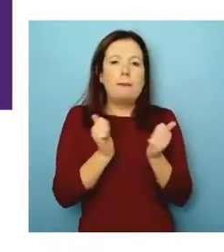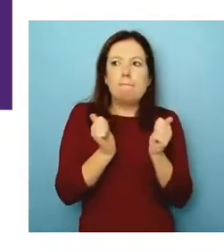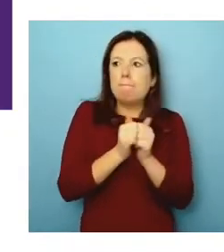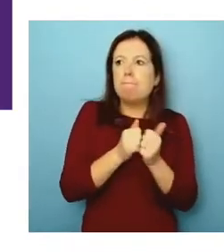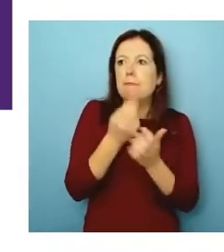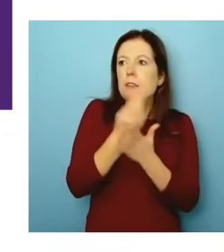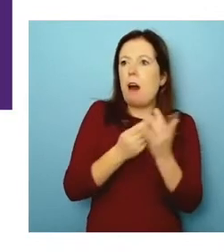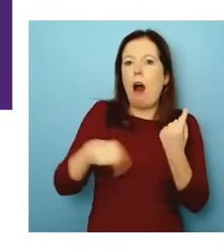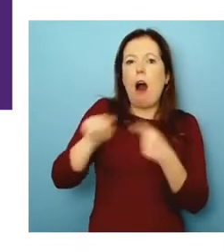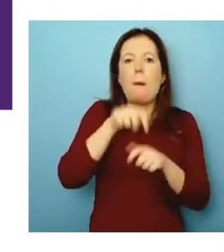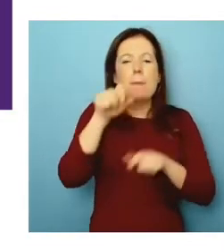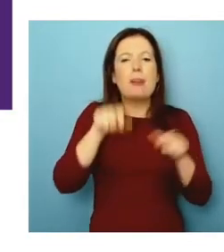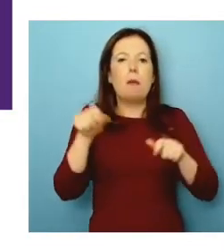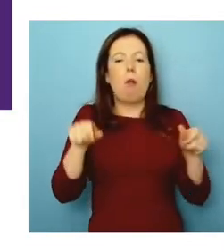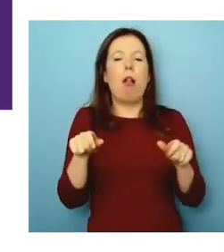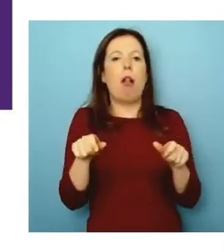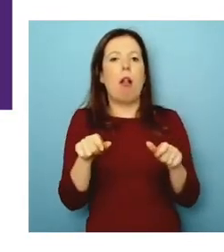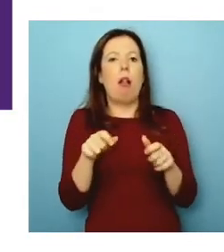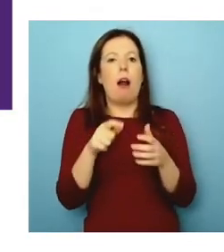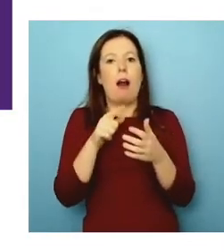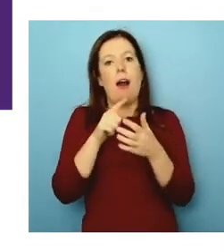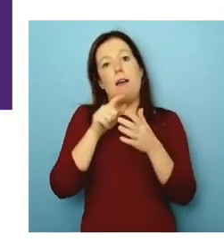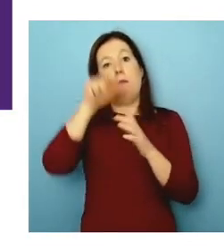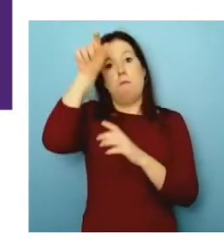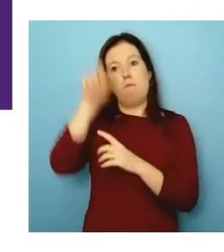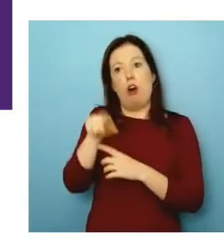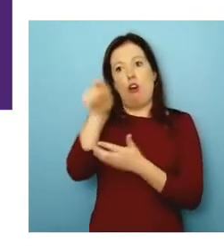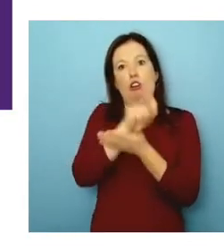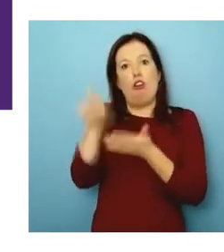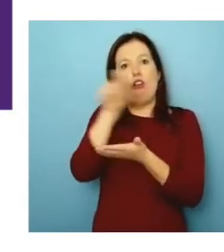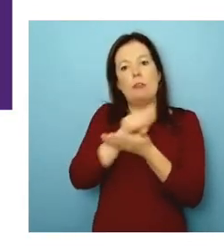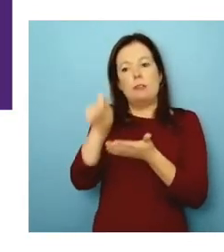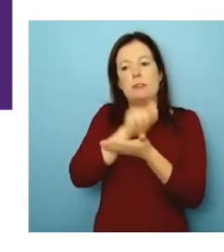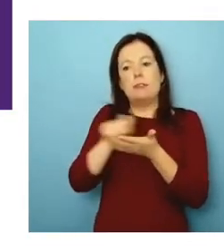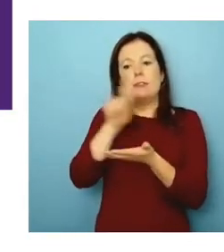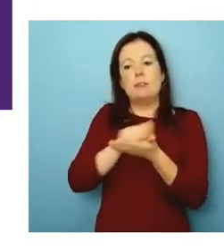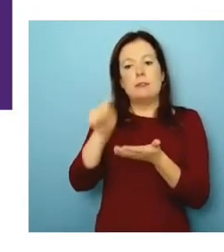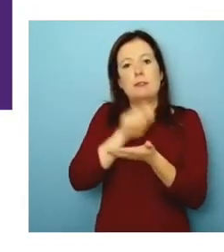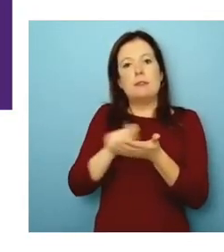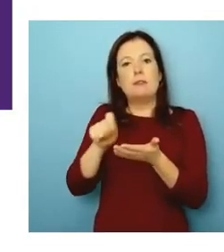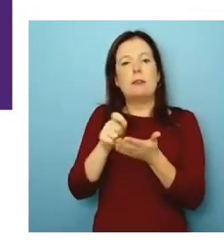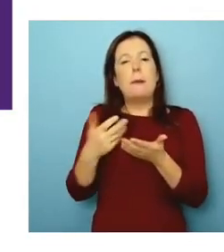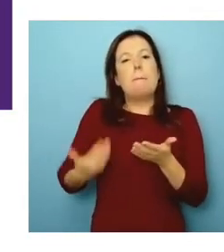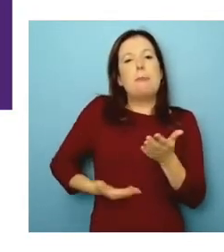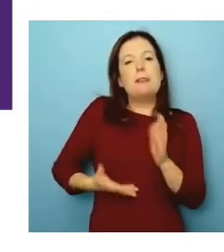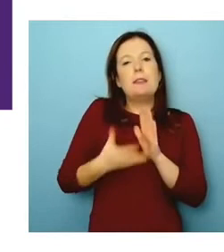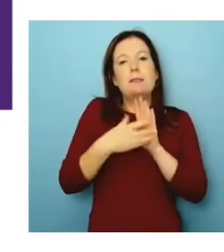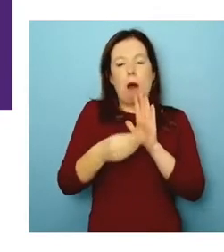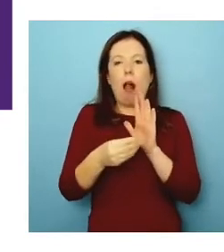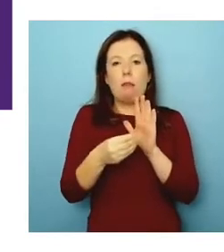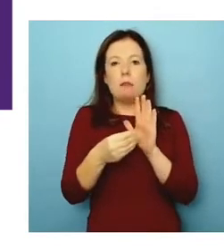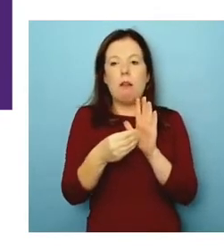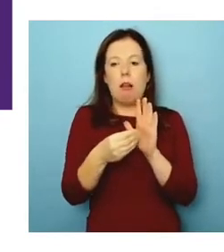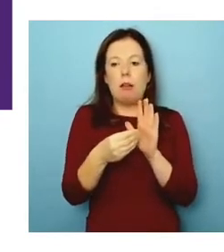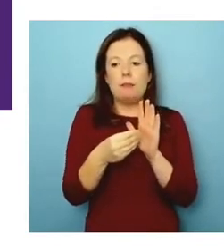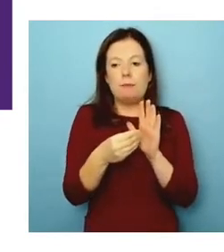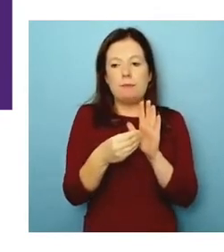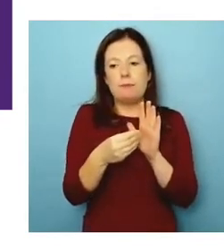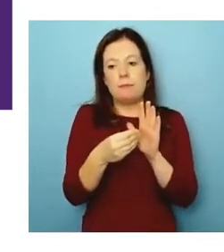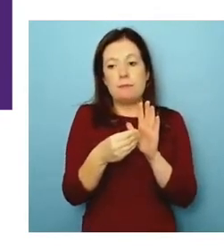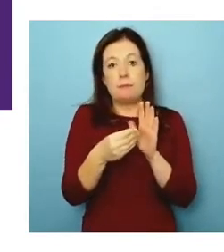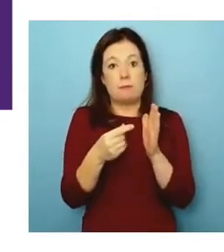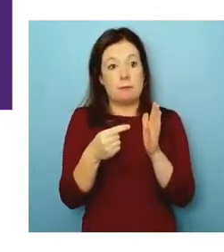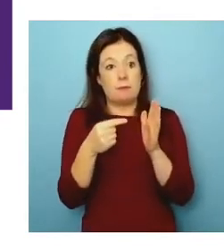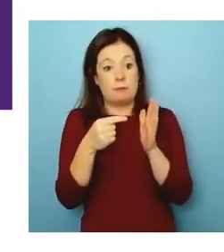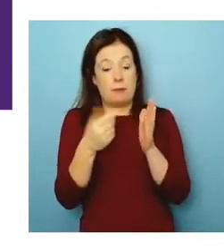was also the framework of Alexander Oosterwalder about doing business modeling. And that actually you could take the business model